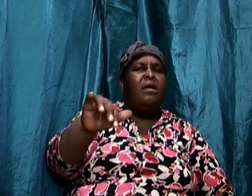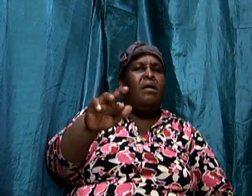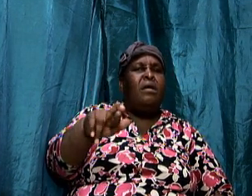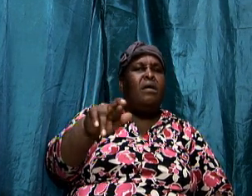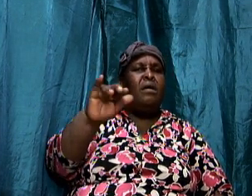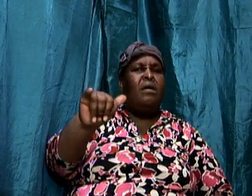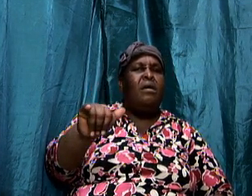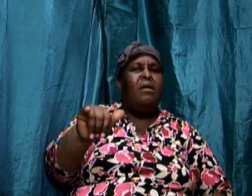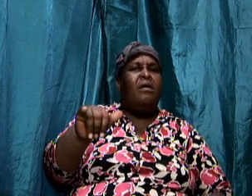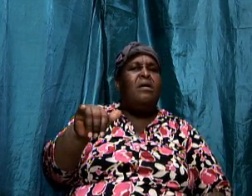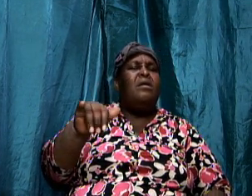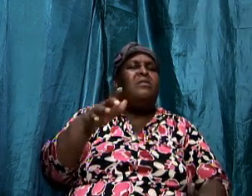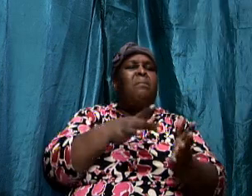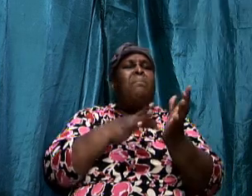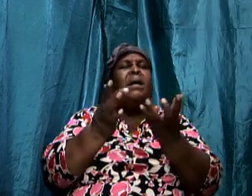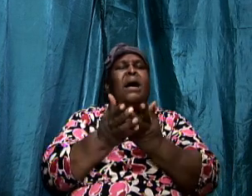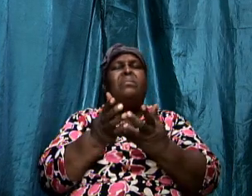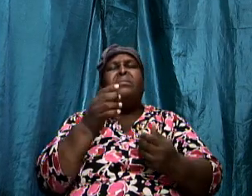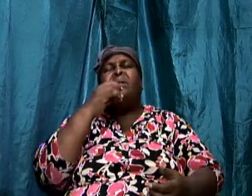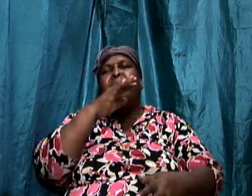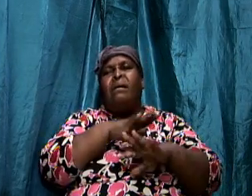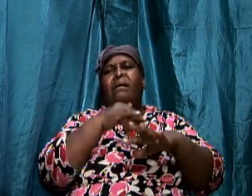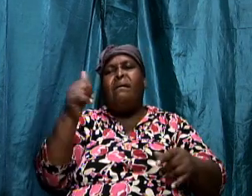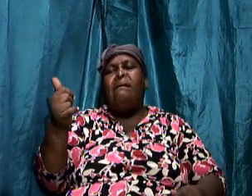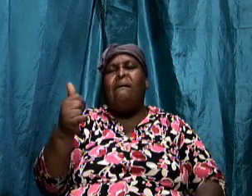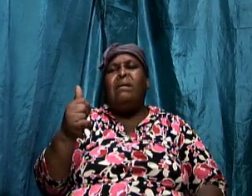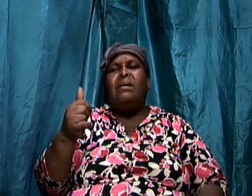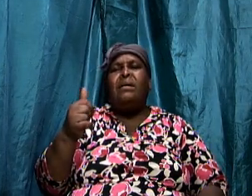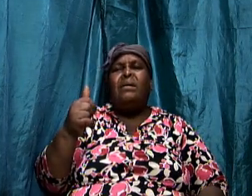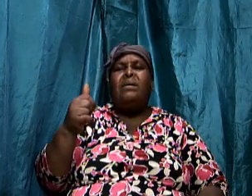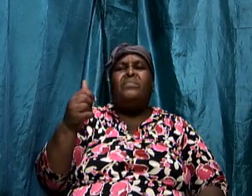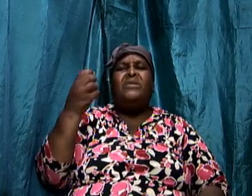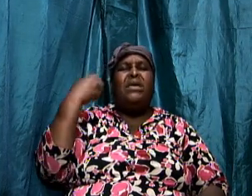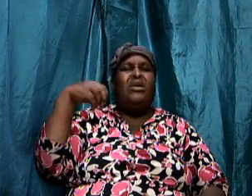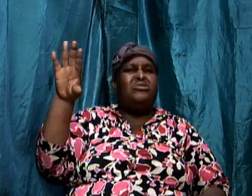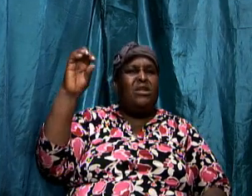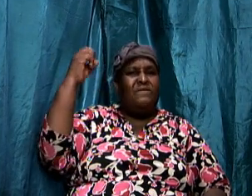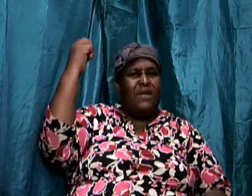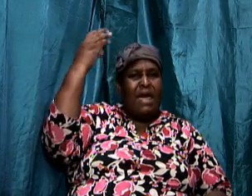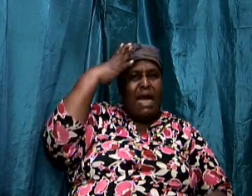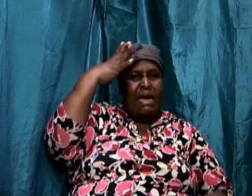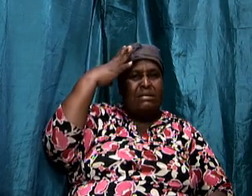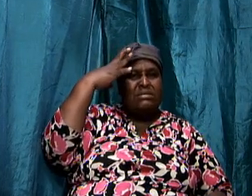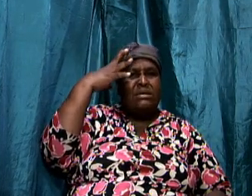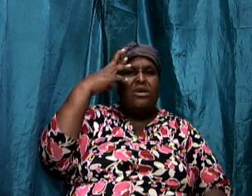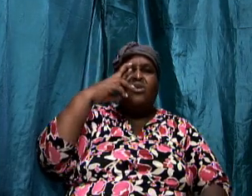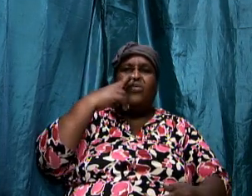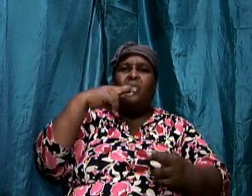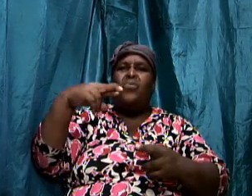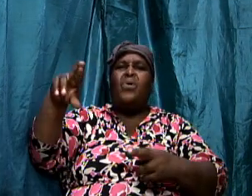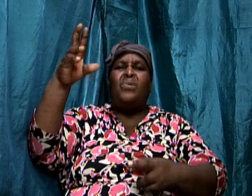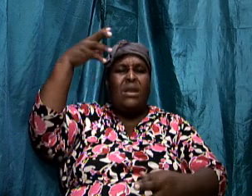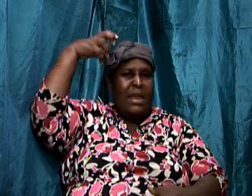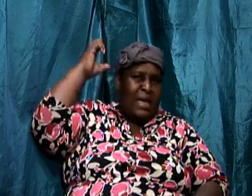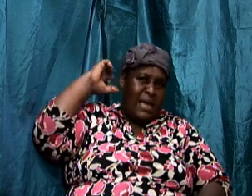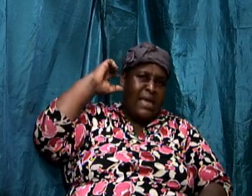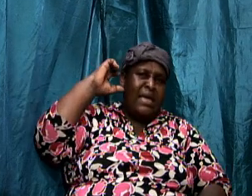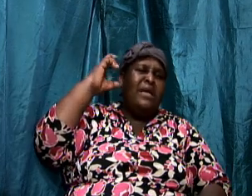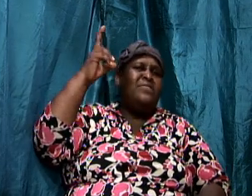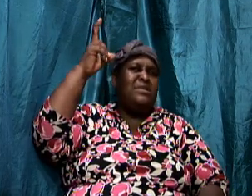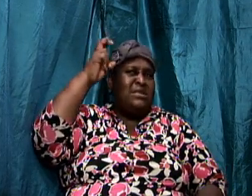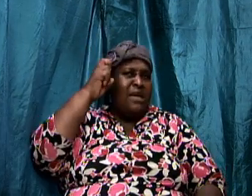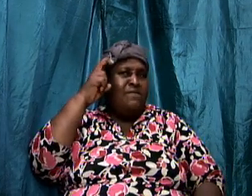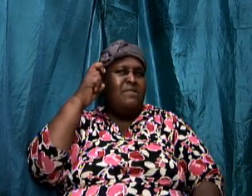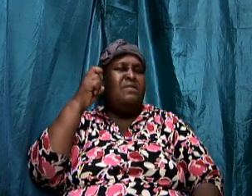roaring lion then the bible calls him the angel of light then the bible calls him the devil and satan